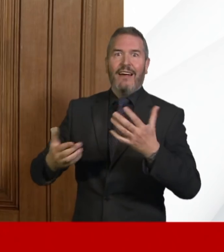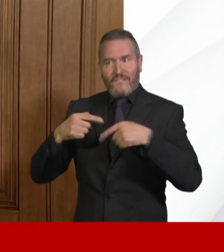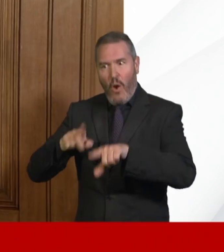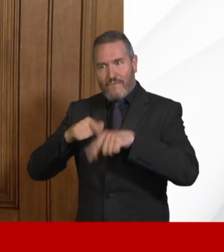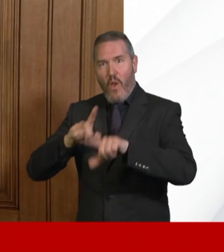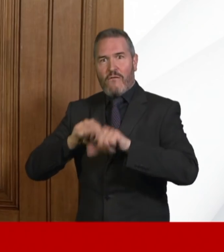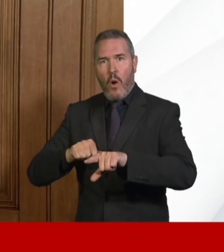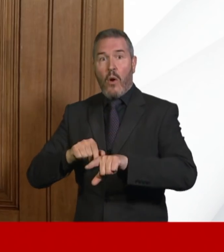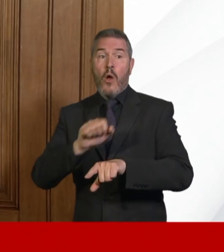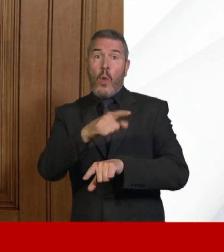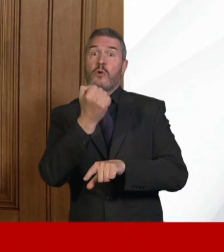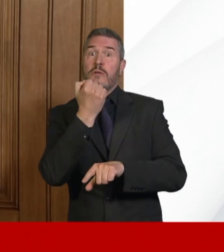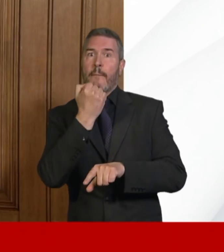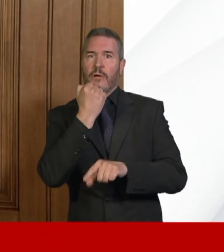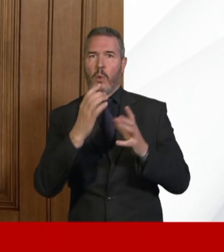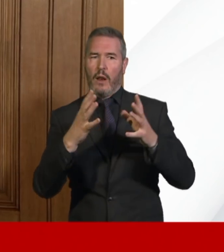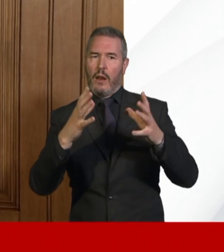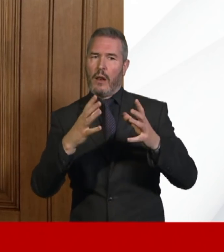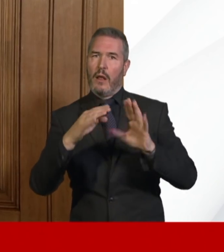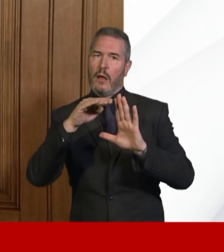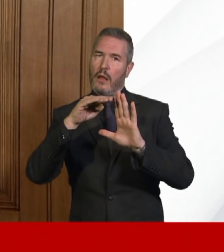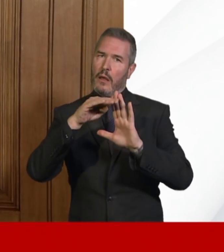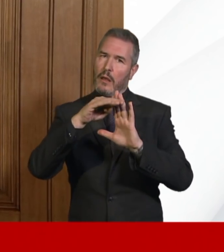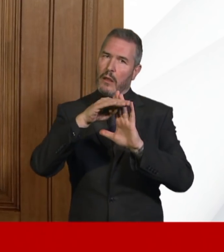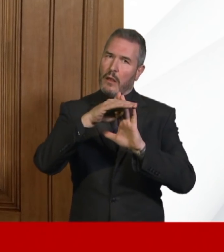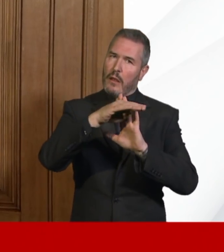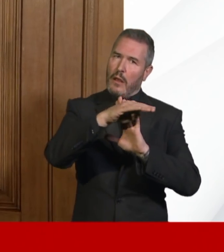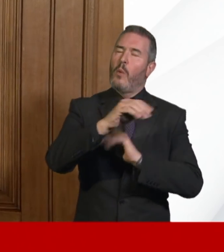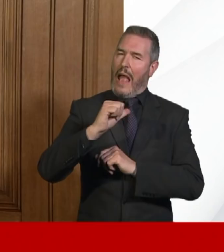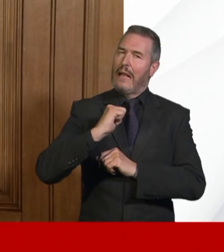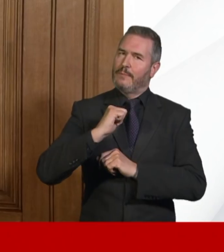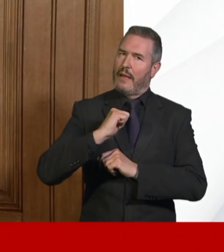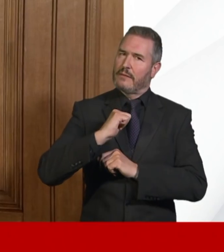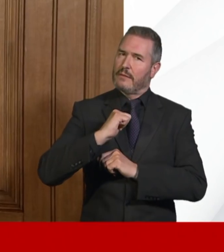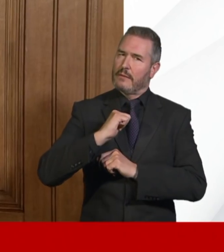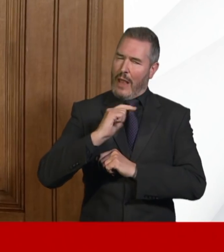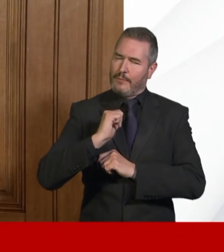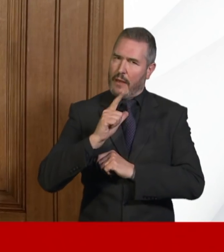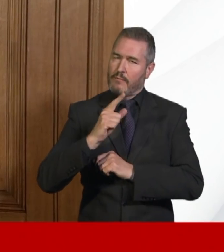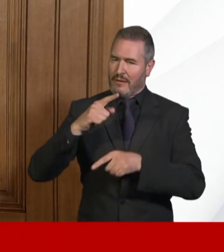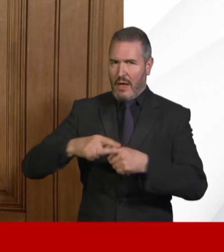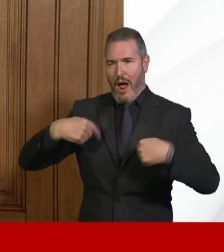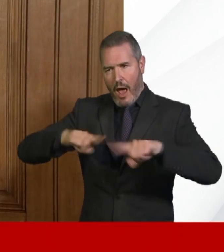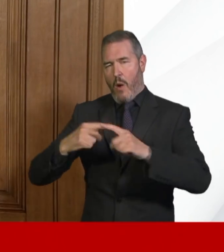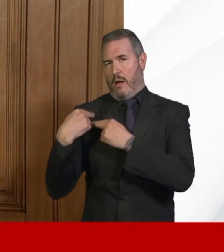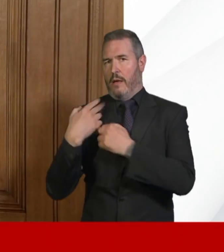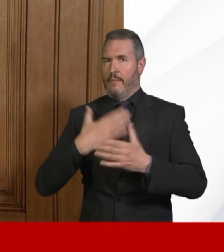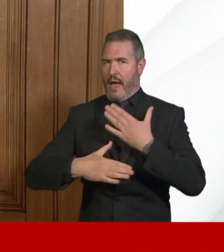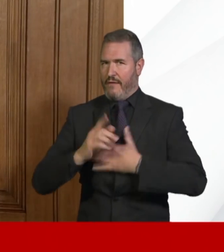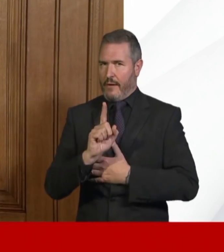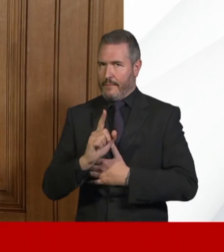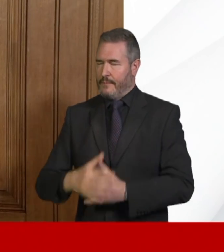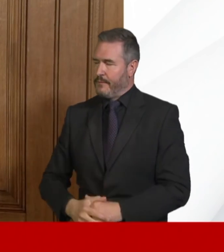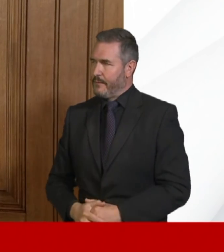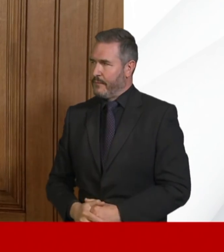no good just doing it for a few days and stopping, that we do anticipate that those numbers will start to drop. The important thing